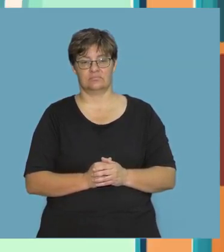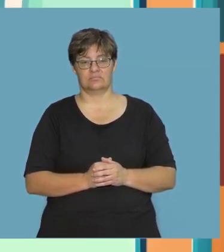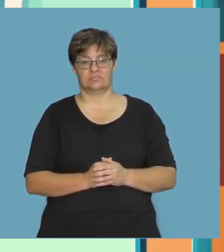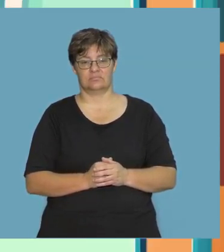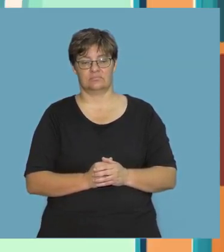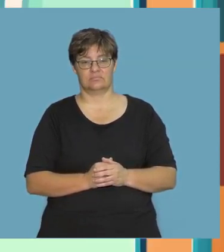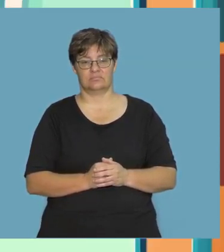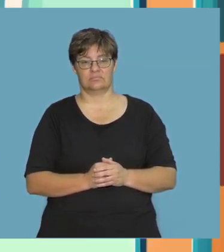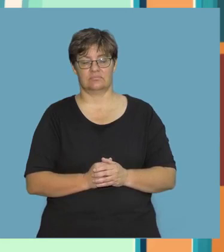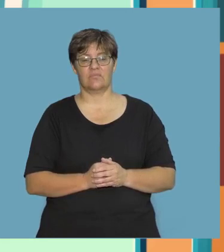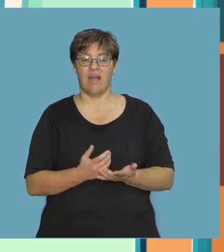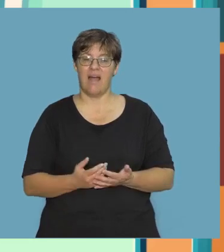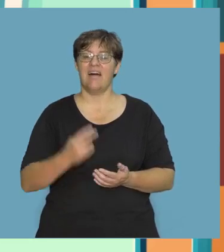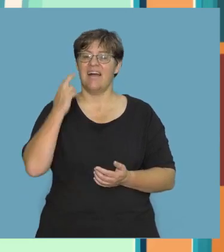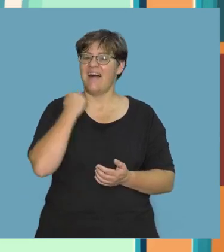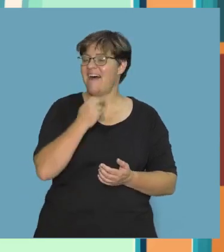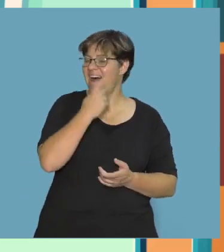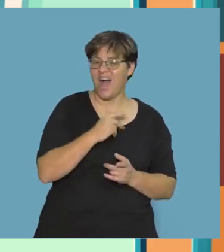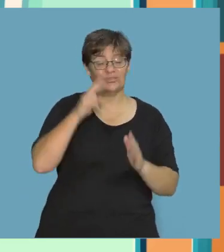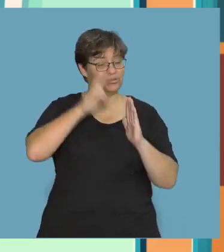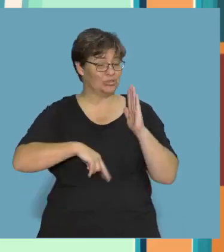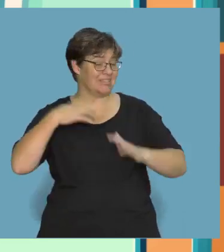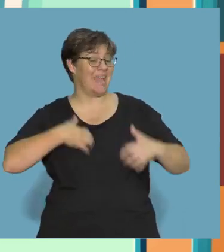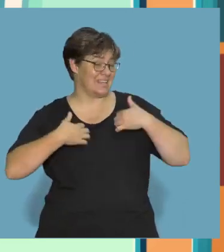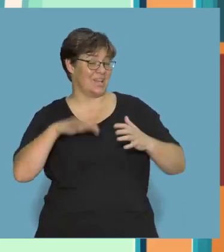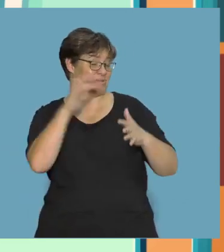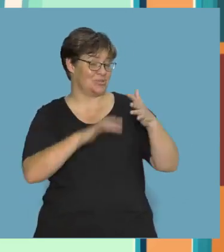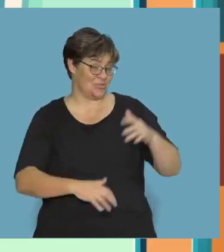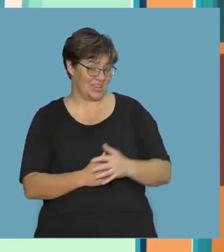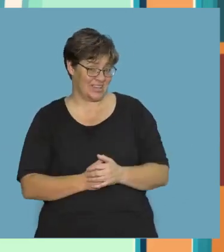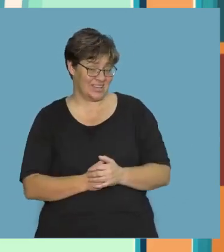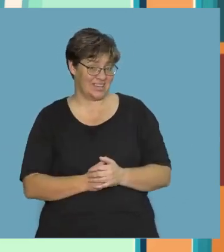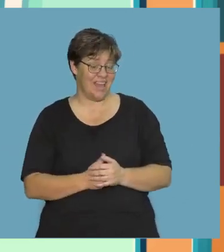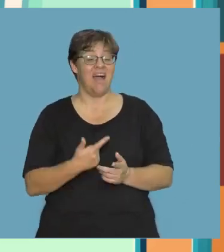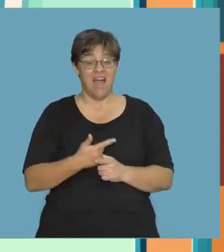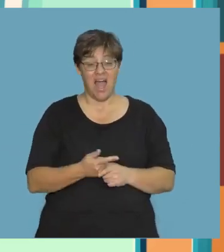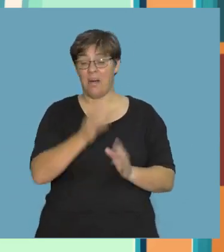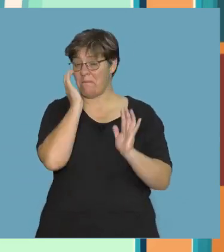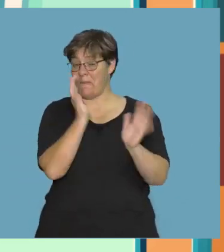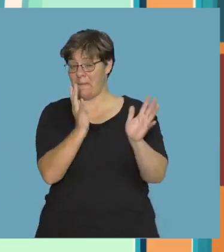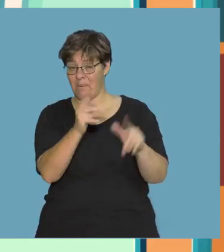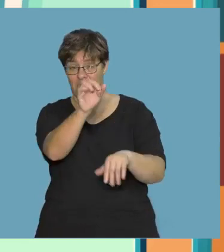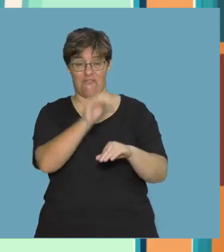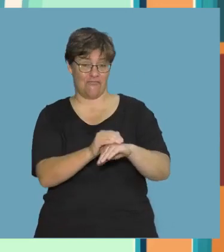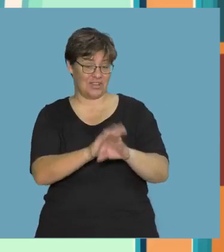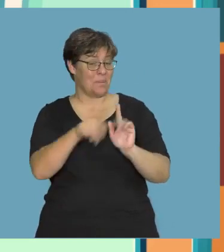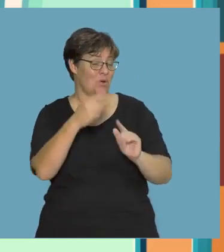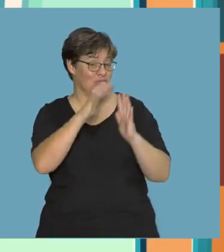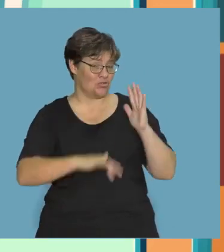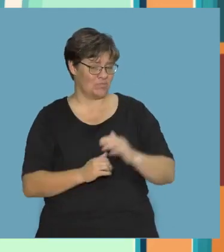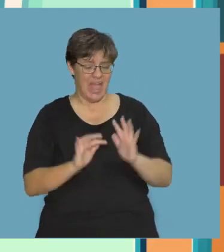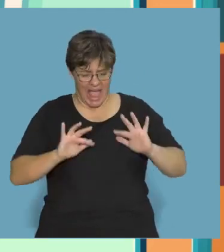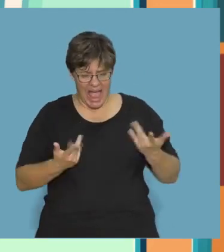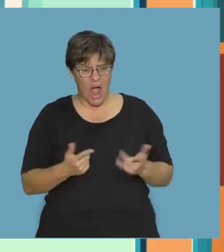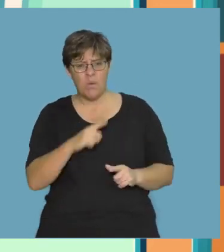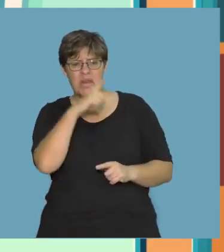It's lovely to read an exciting story and to tell your friends about it. How do you tell your friends the name